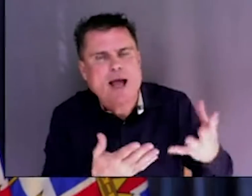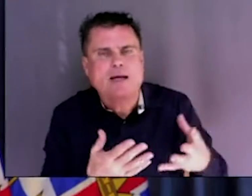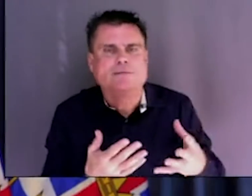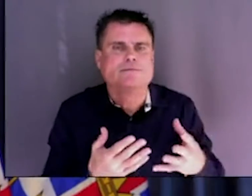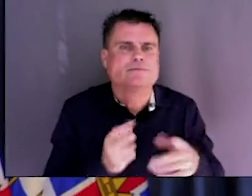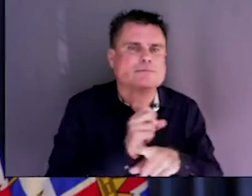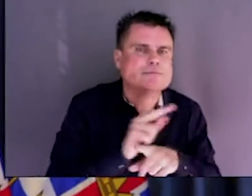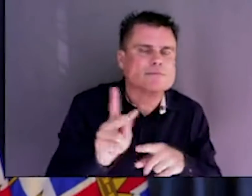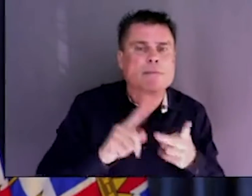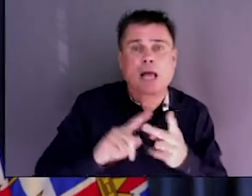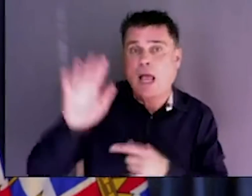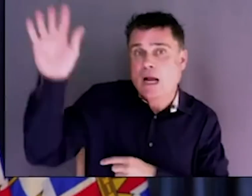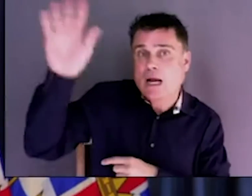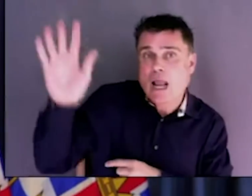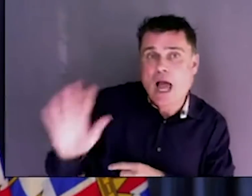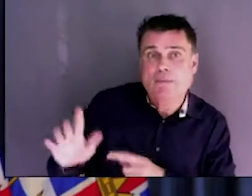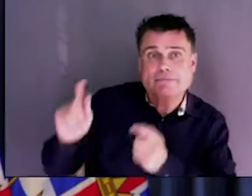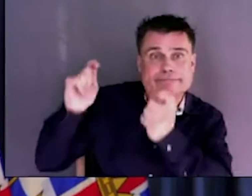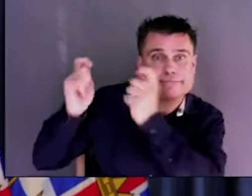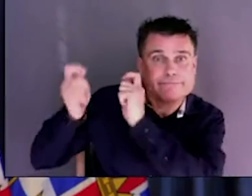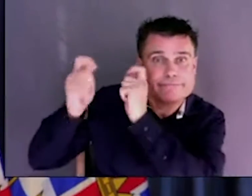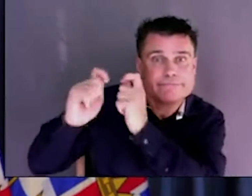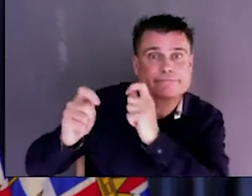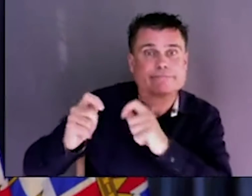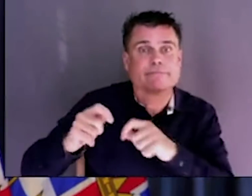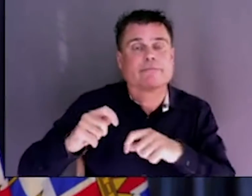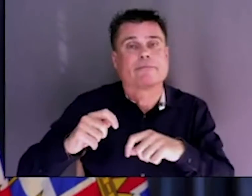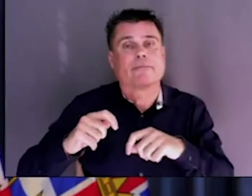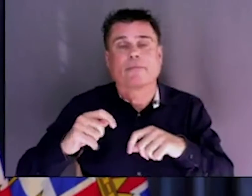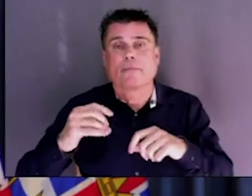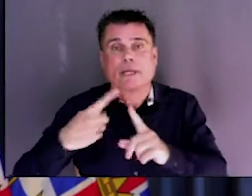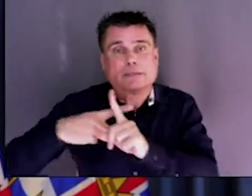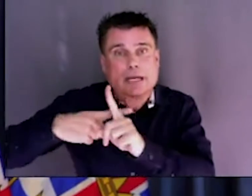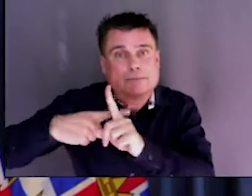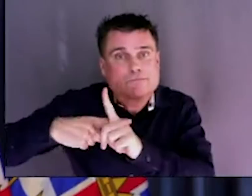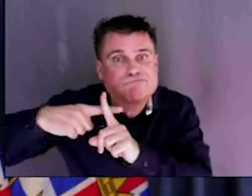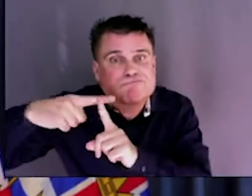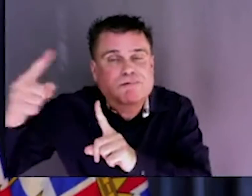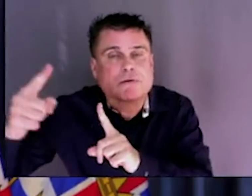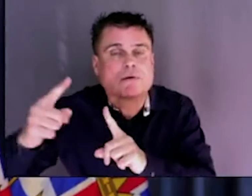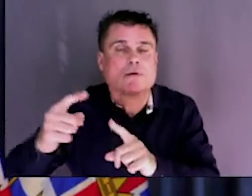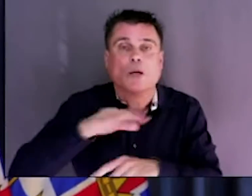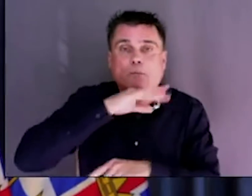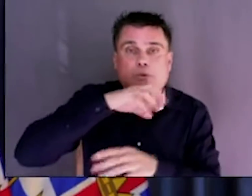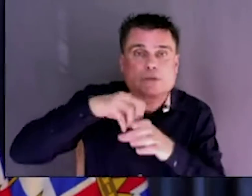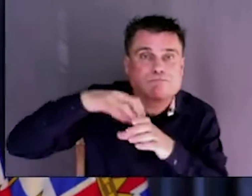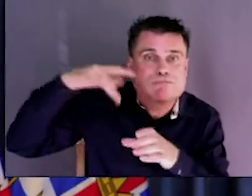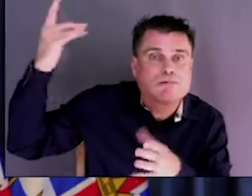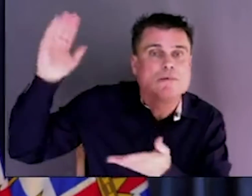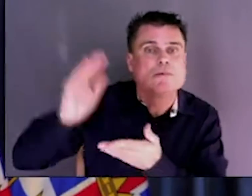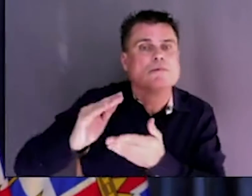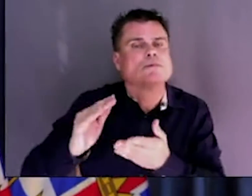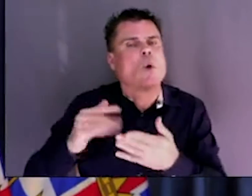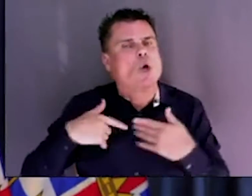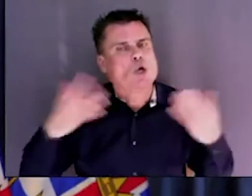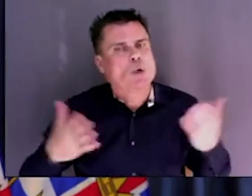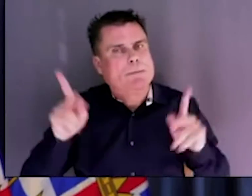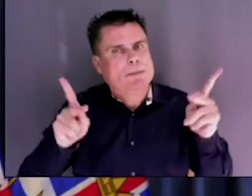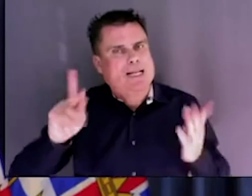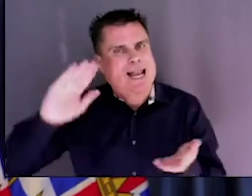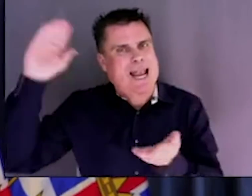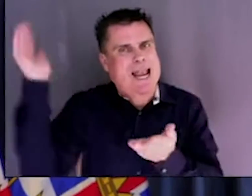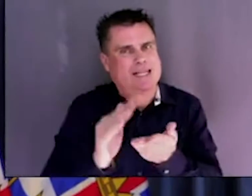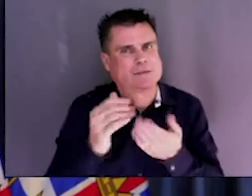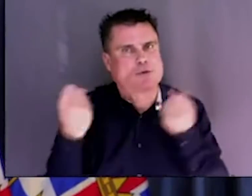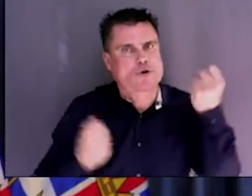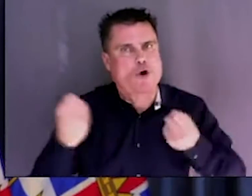very purpose still in mind. That as we look to ways to get people out of their vehicles, to reduce their emission profile, as we look at ways of building